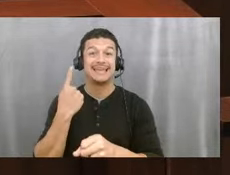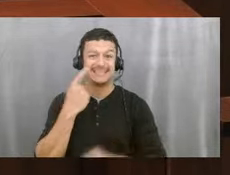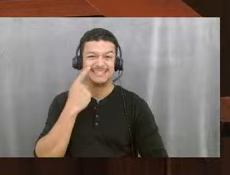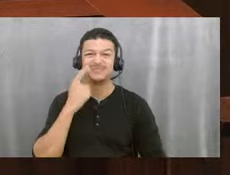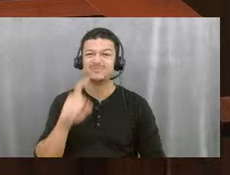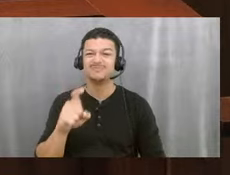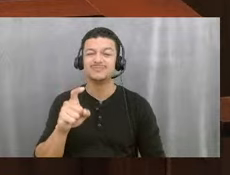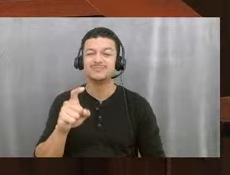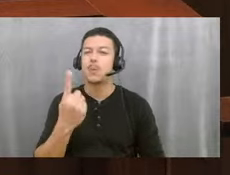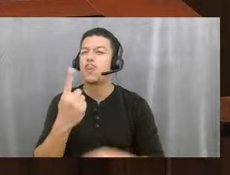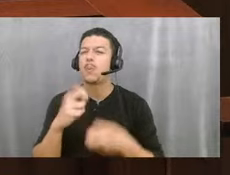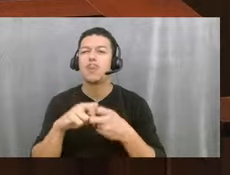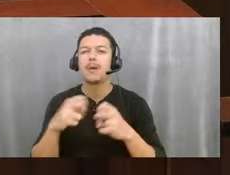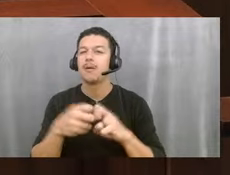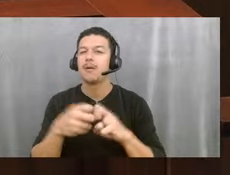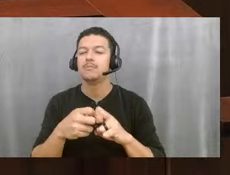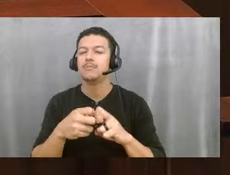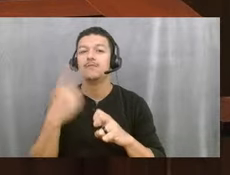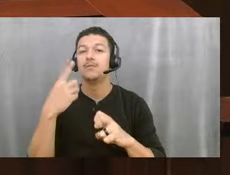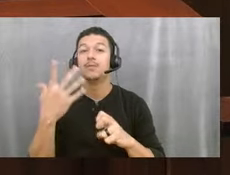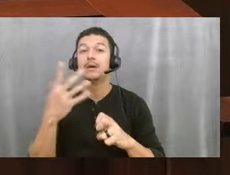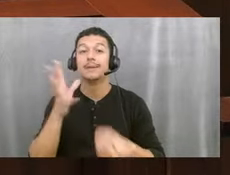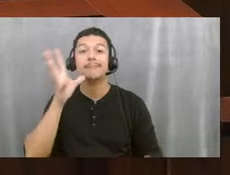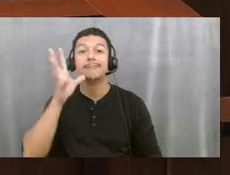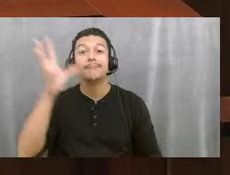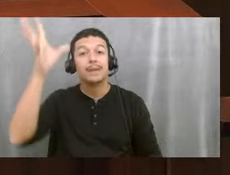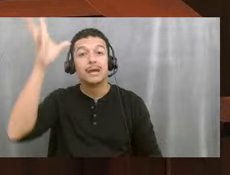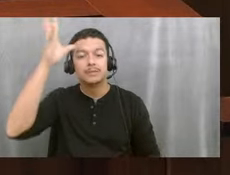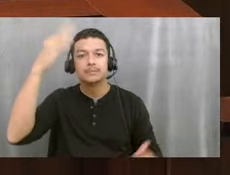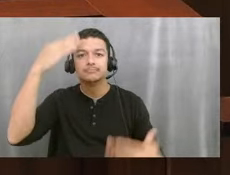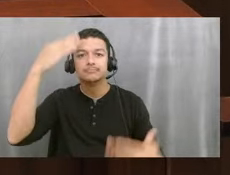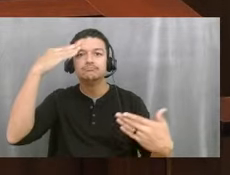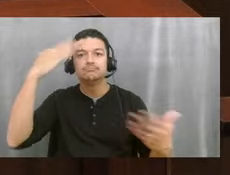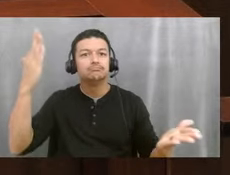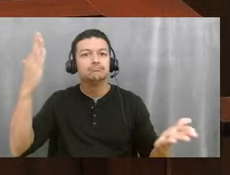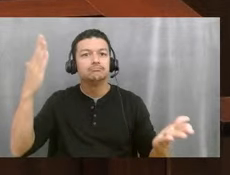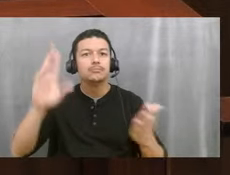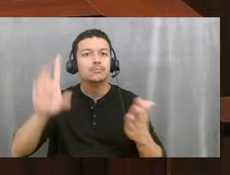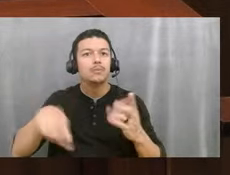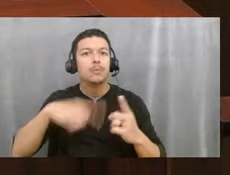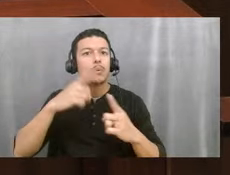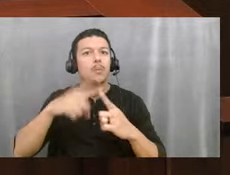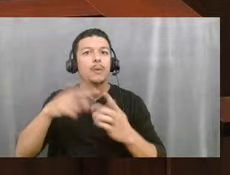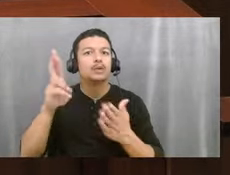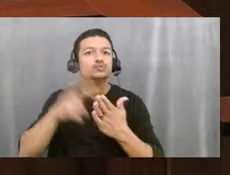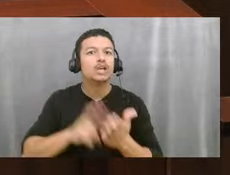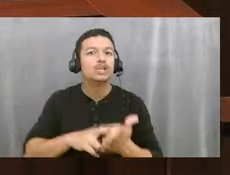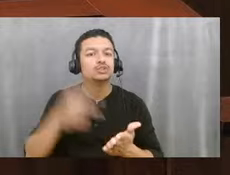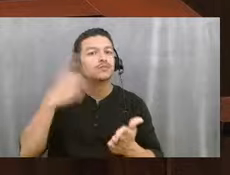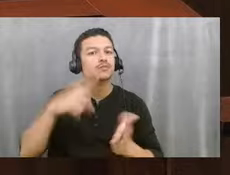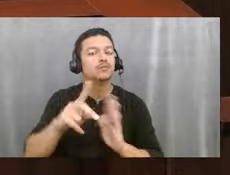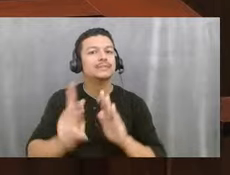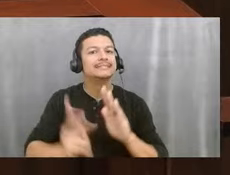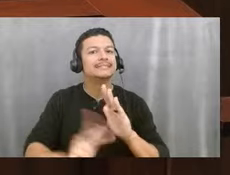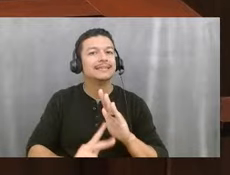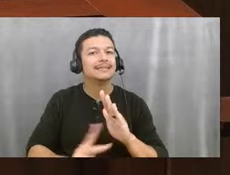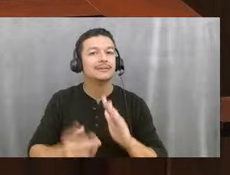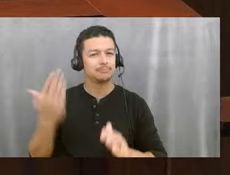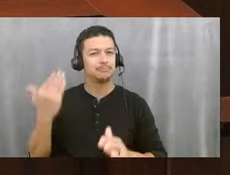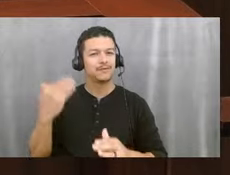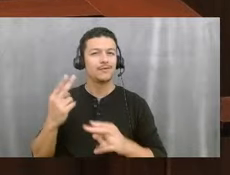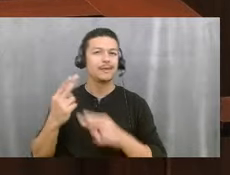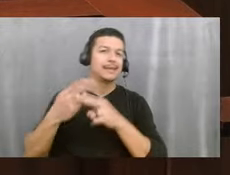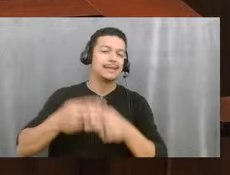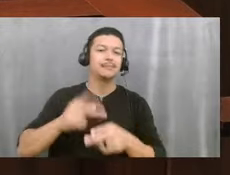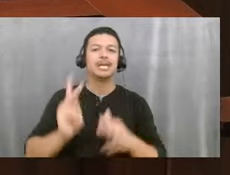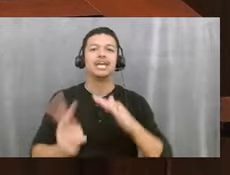parents not knowing when their schools were registering kids for kindergarten. We always do it at what we used to call kindergarten roundup, but now it's